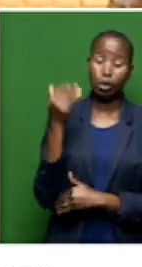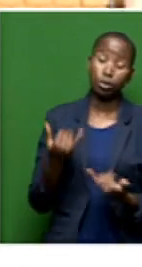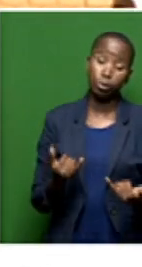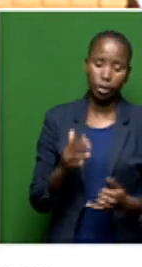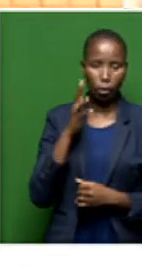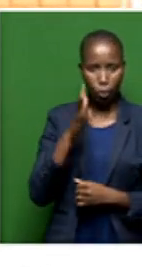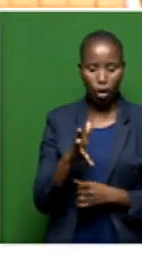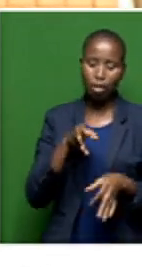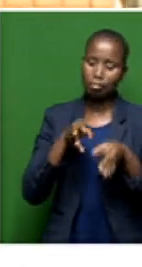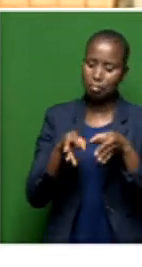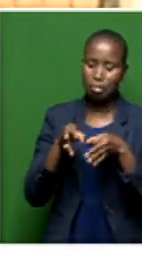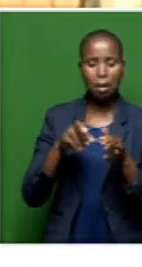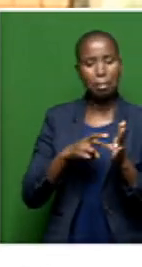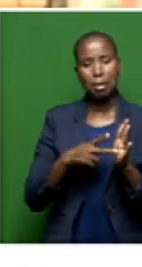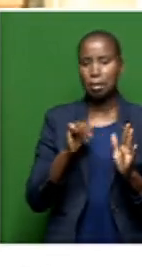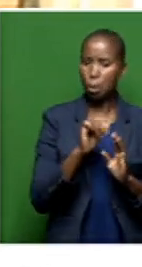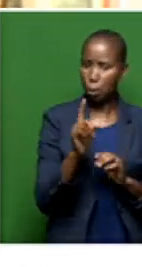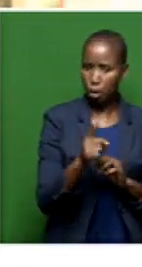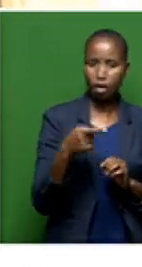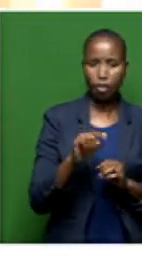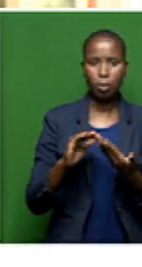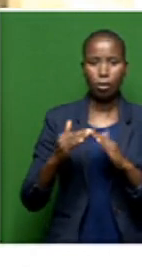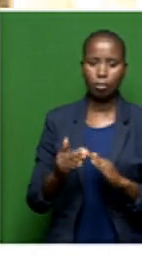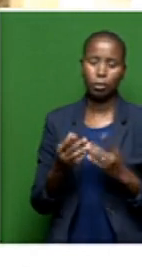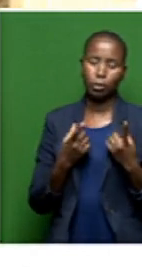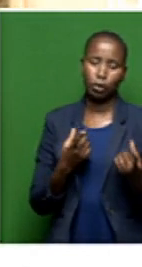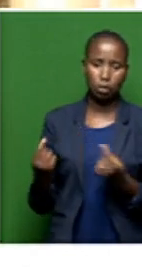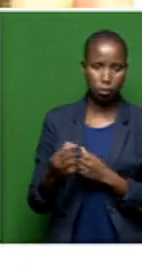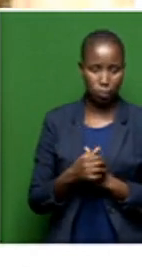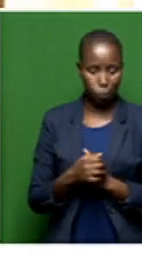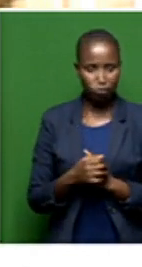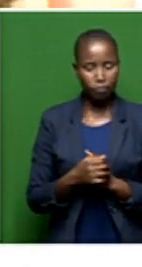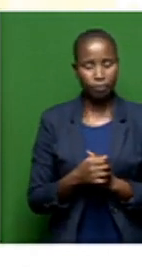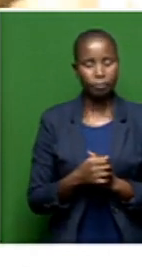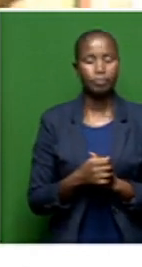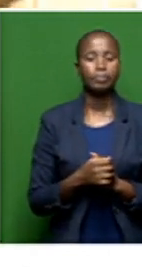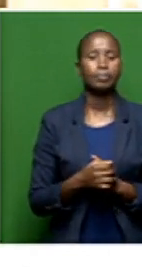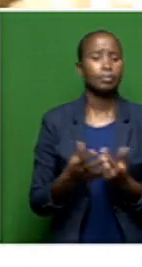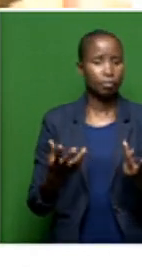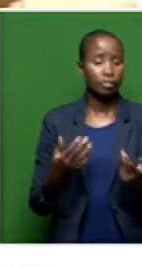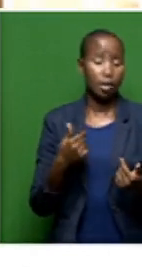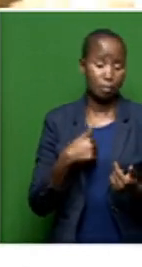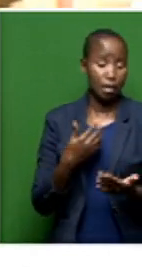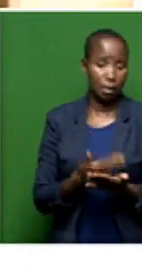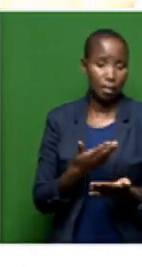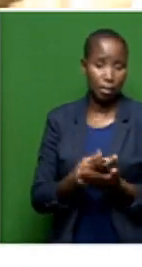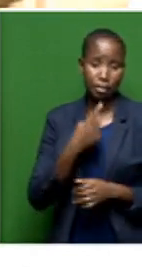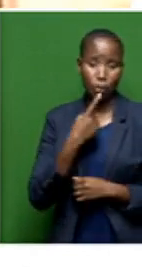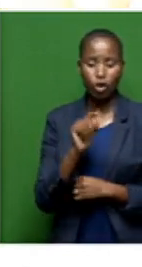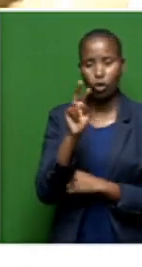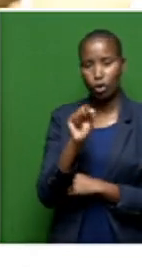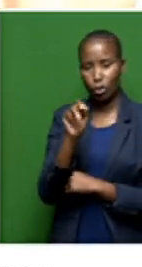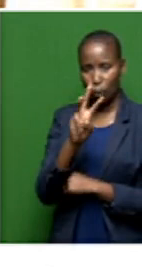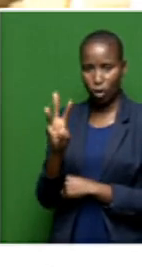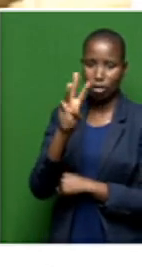us and the communities when he gives us his maiden state of the province address. I can just tell you that the northwest